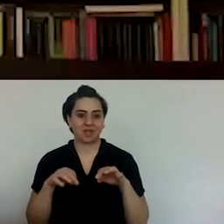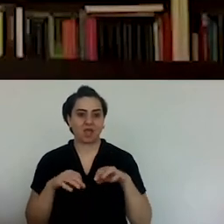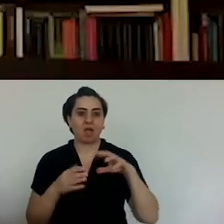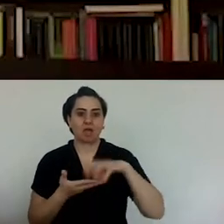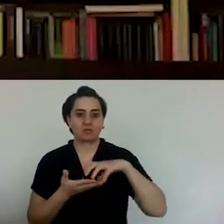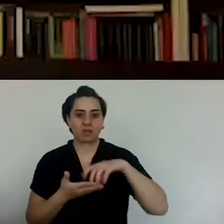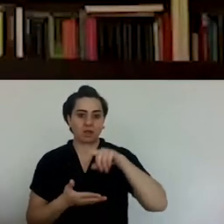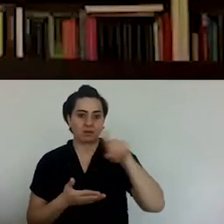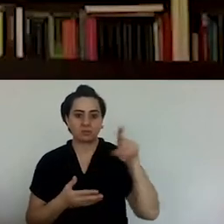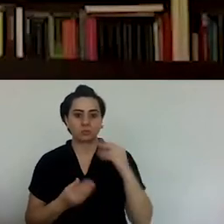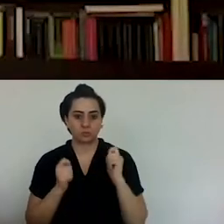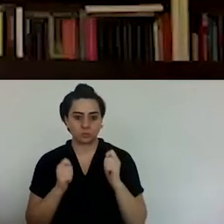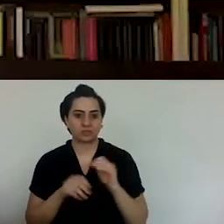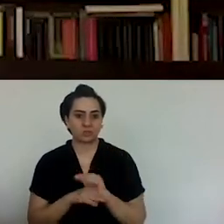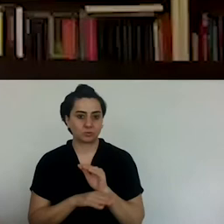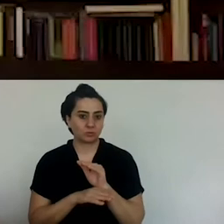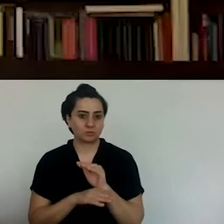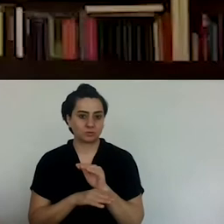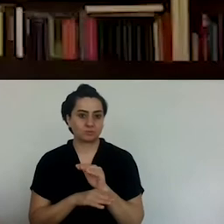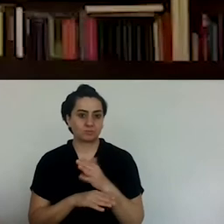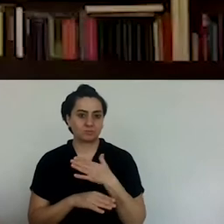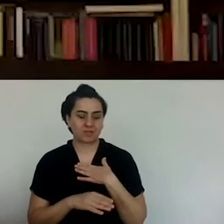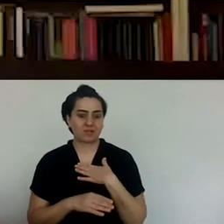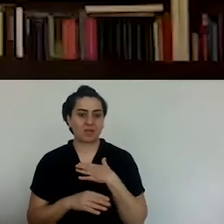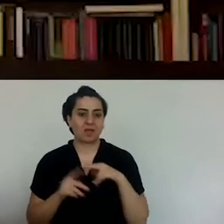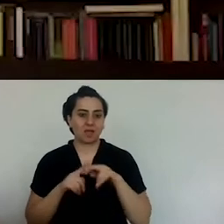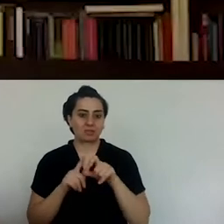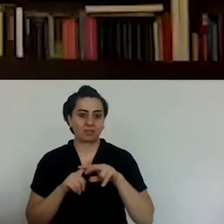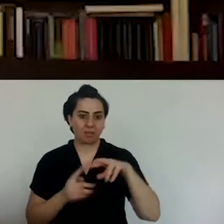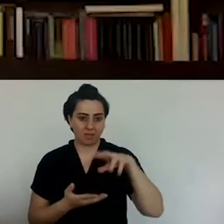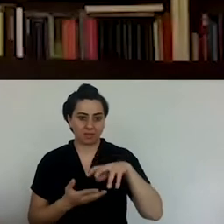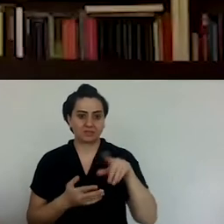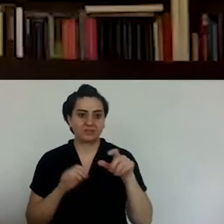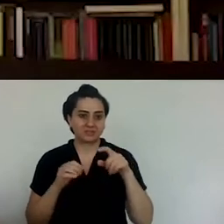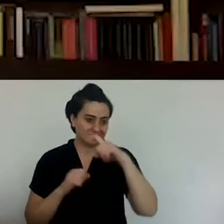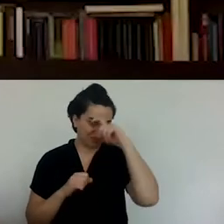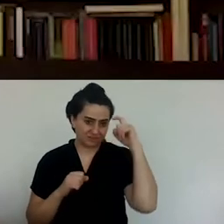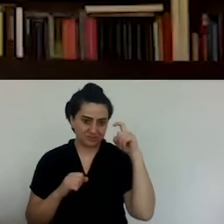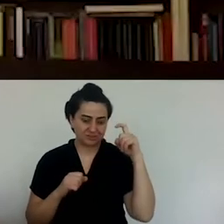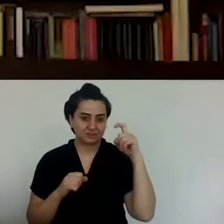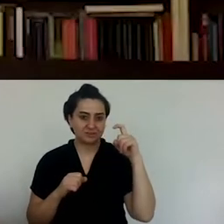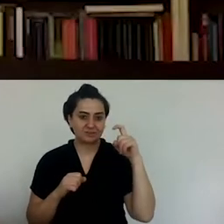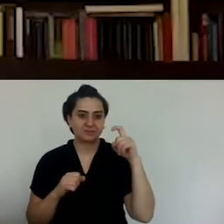And of course, the cats are having the most trouble at the moment in the Prince Islands.